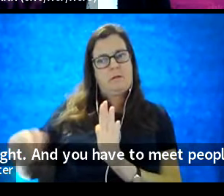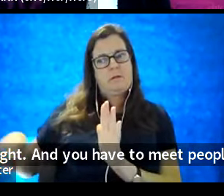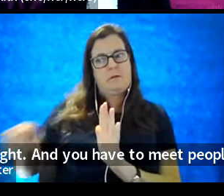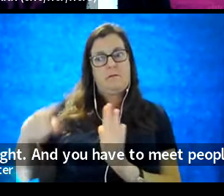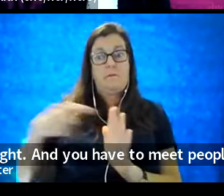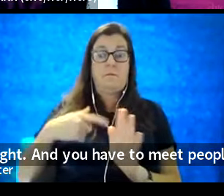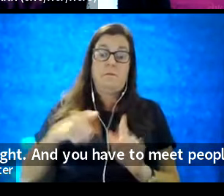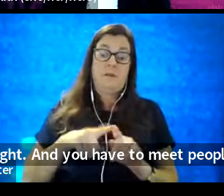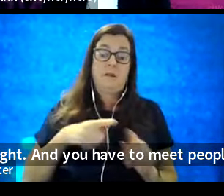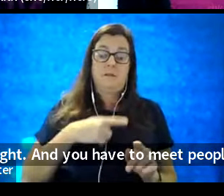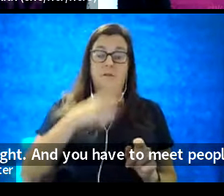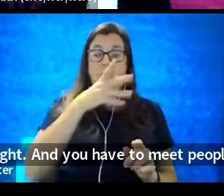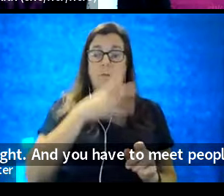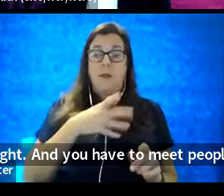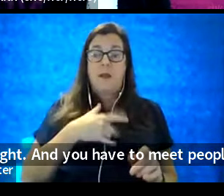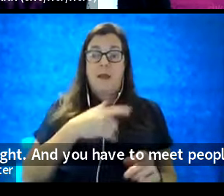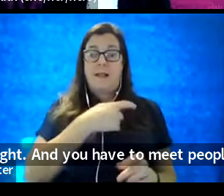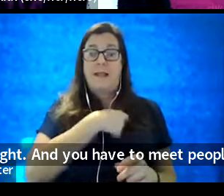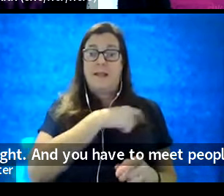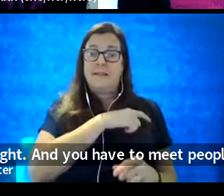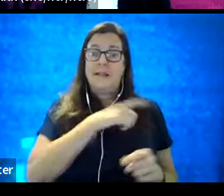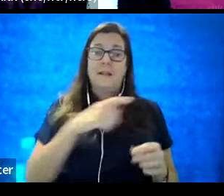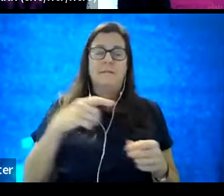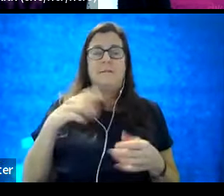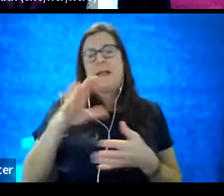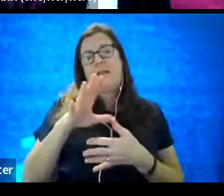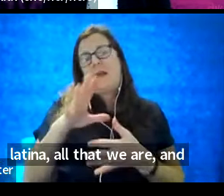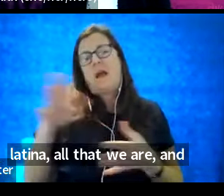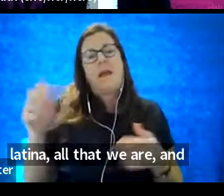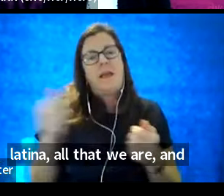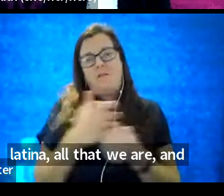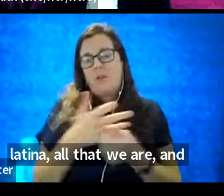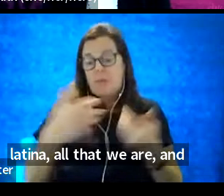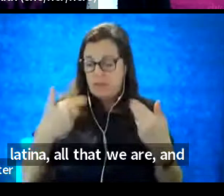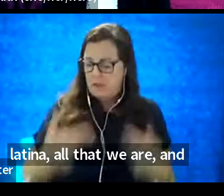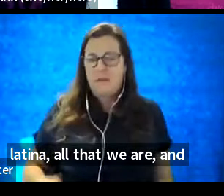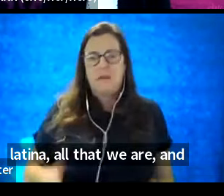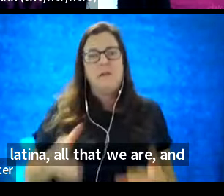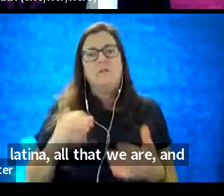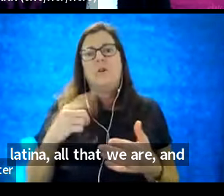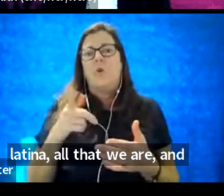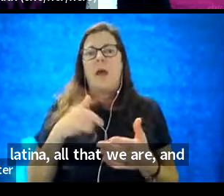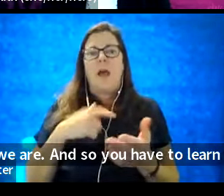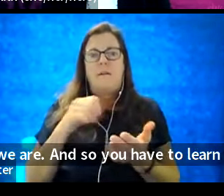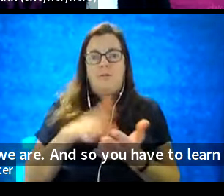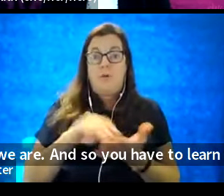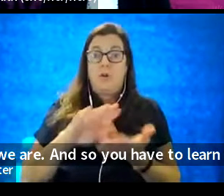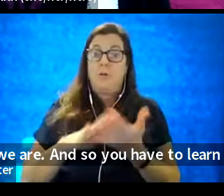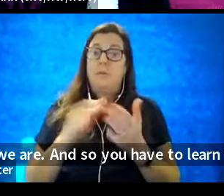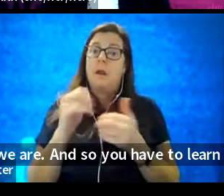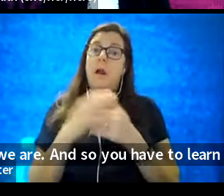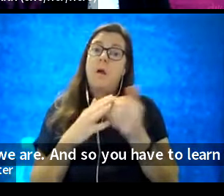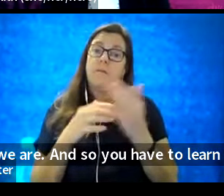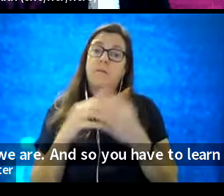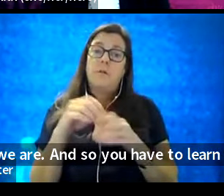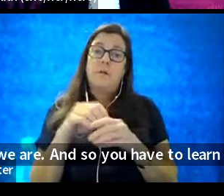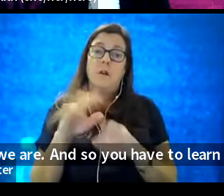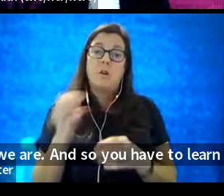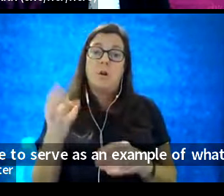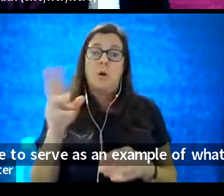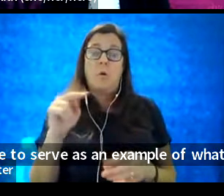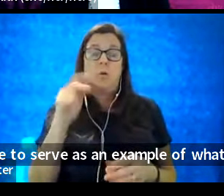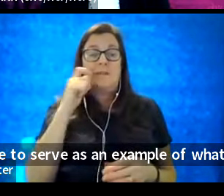for me being a woman and being a Latina, all that we are. And so you have to learn to be comfortable in your own skin